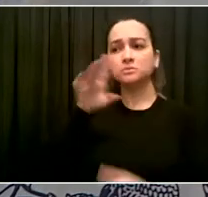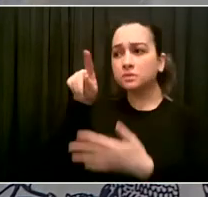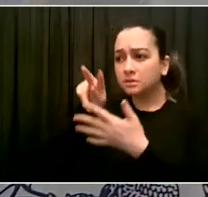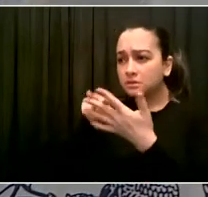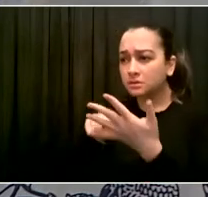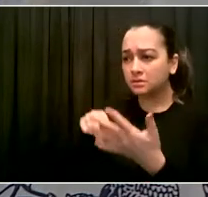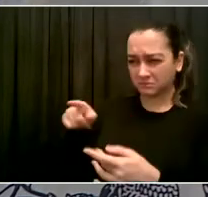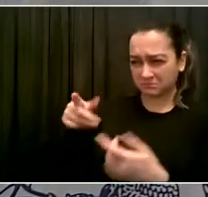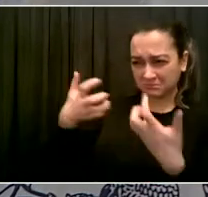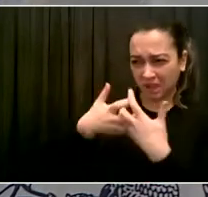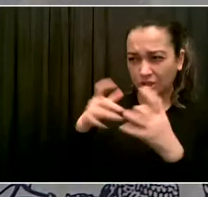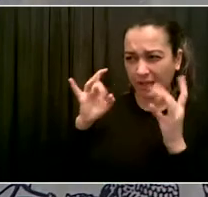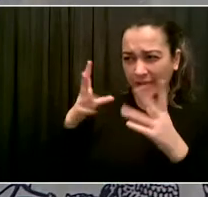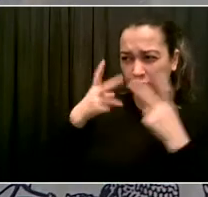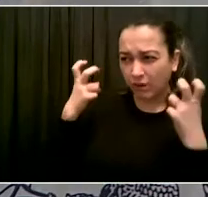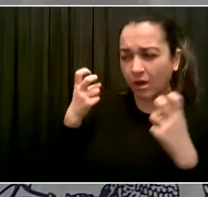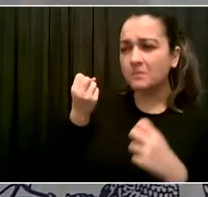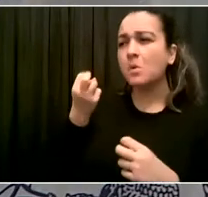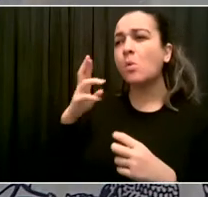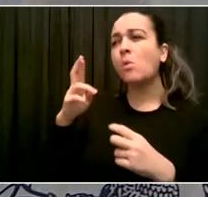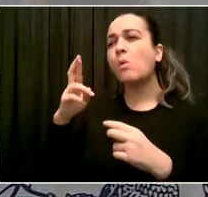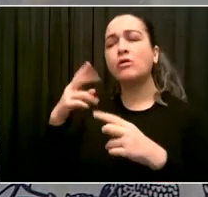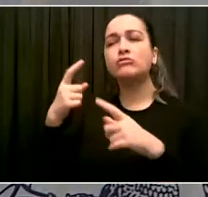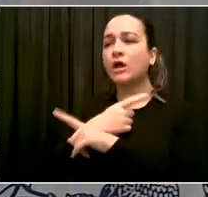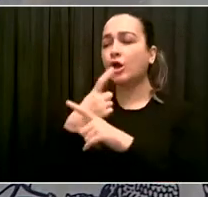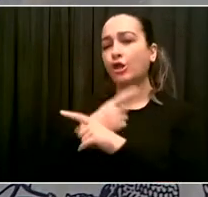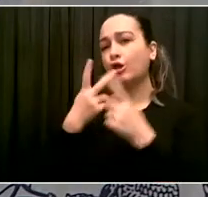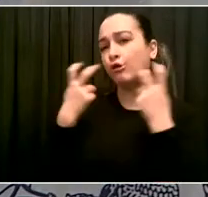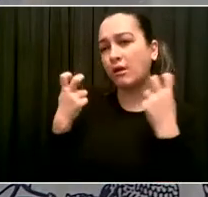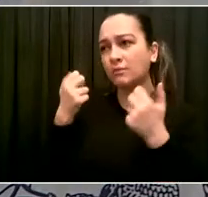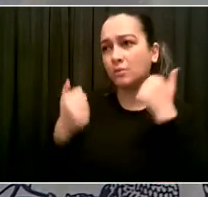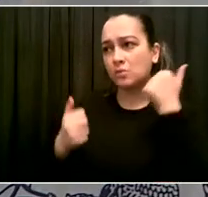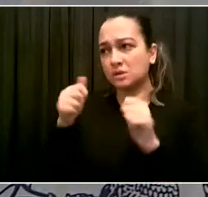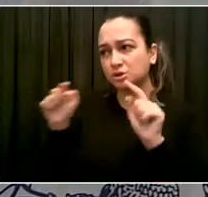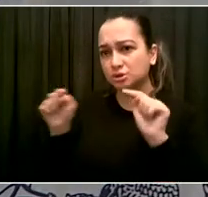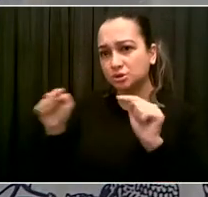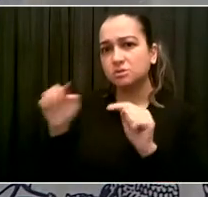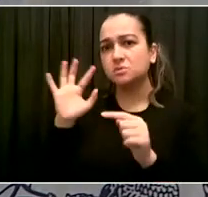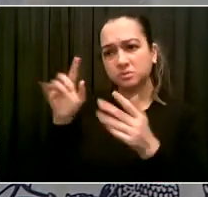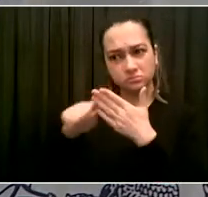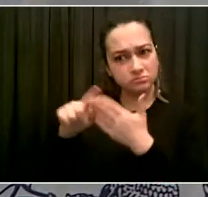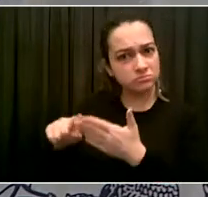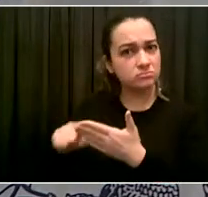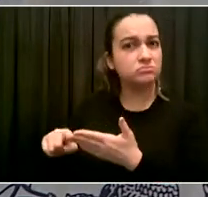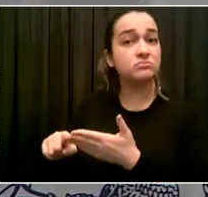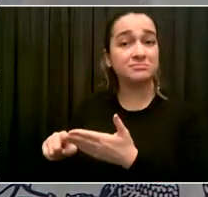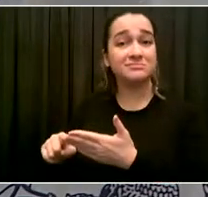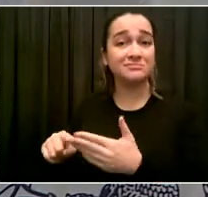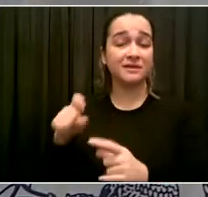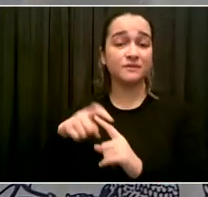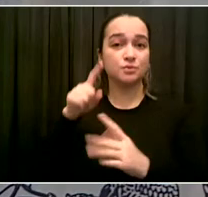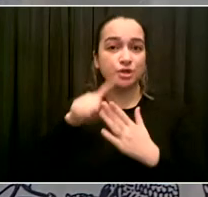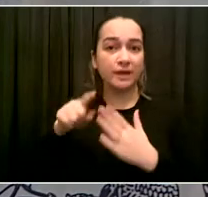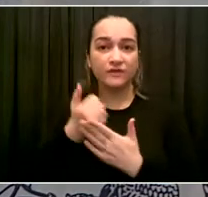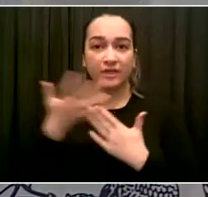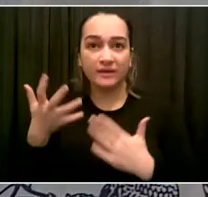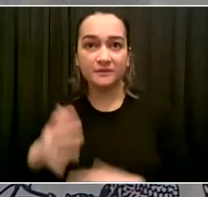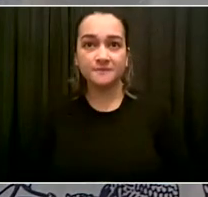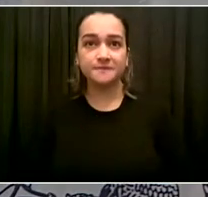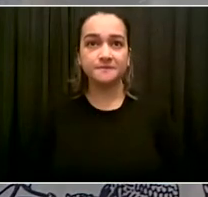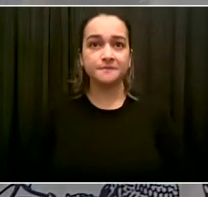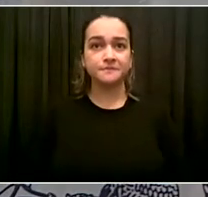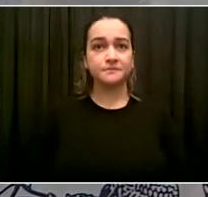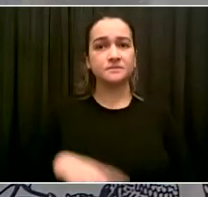report that we have put together in these last weeks, based on hearing communities, we put in there a new